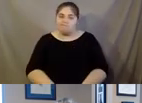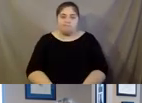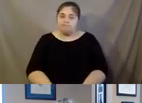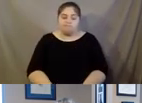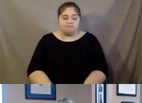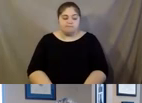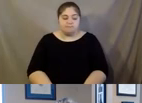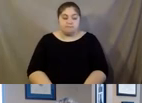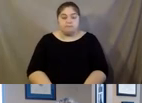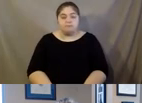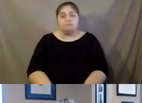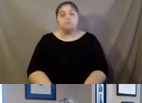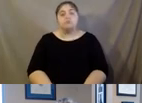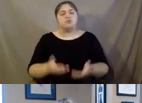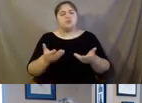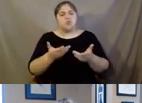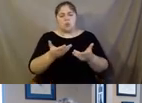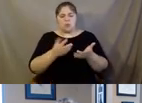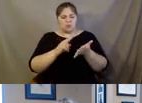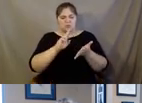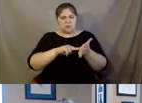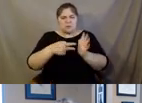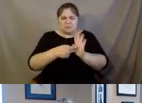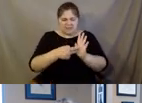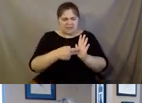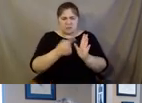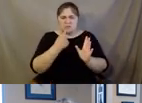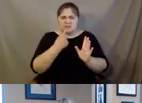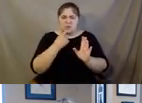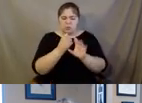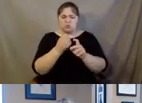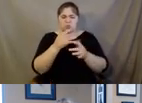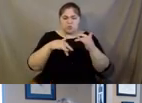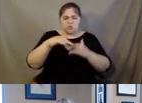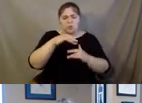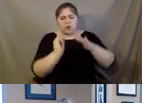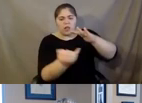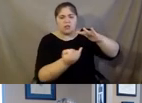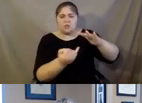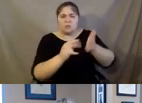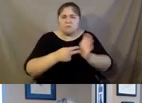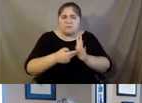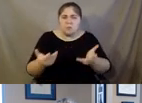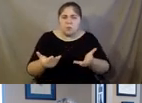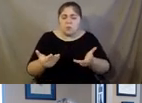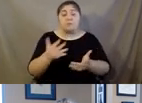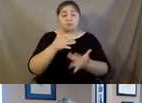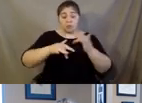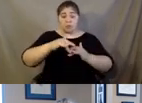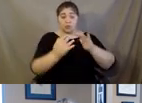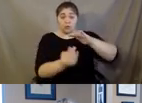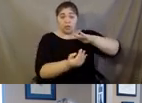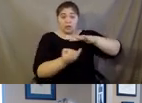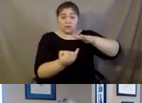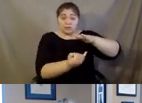Next slide. So what are we talking about specifically when we talk about social isolation? Social isolation is